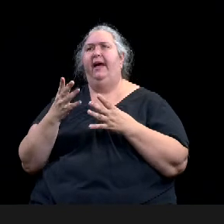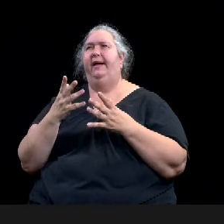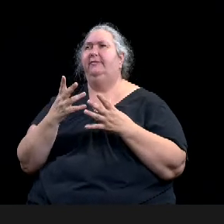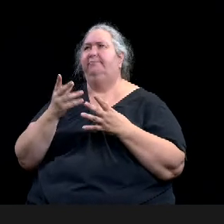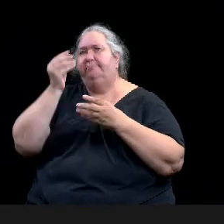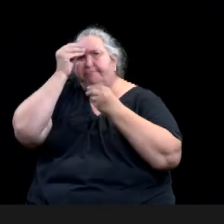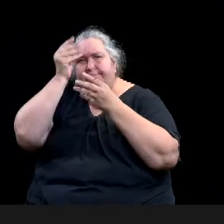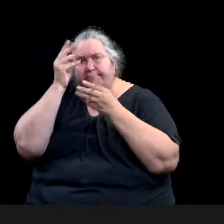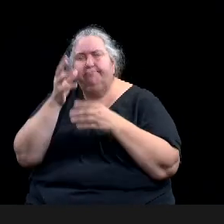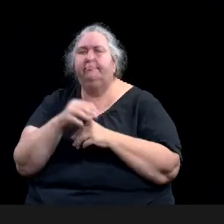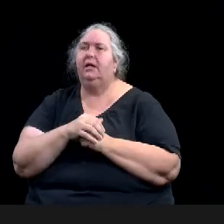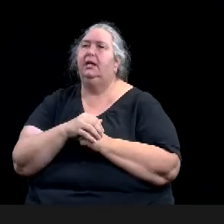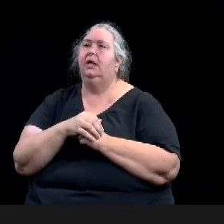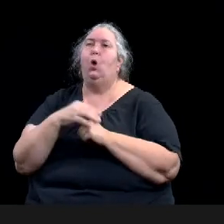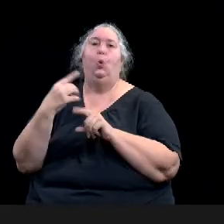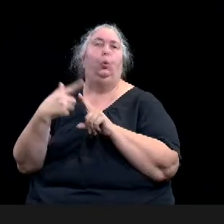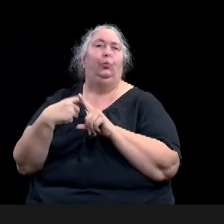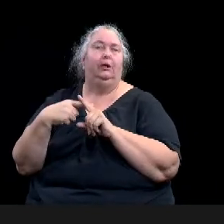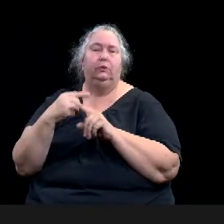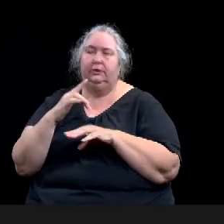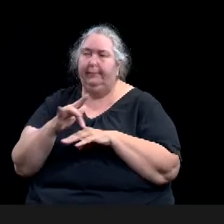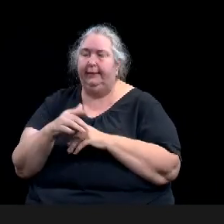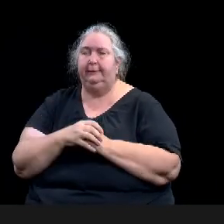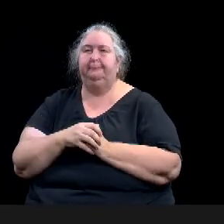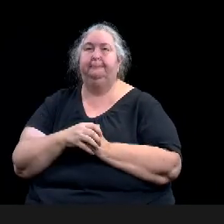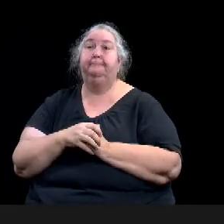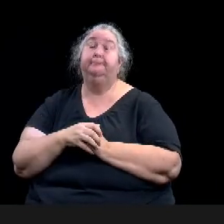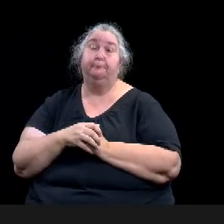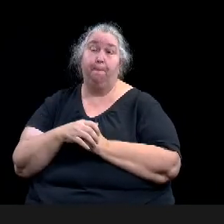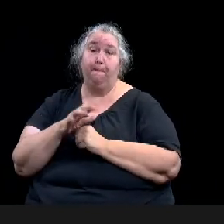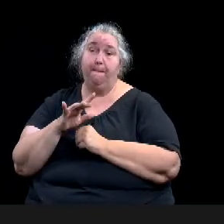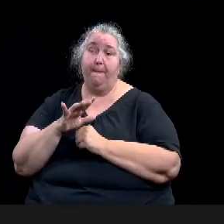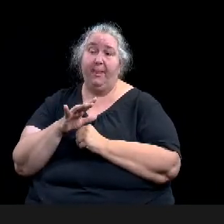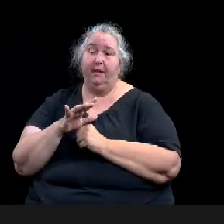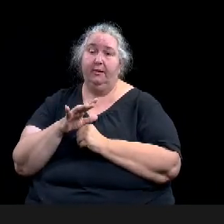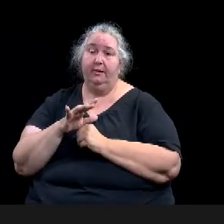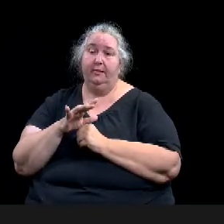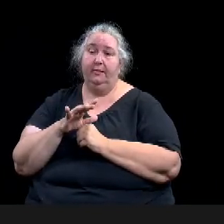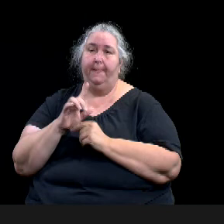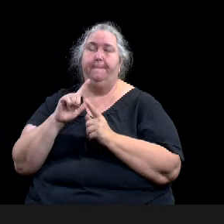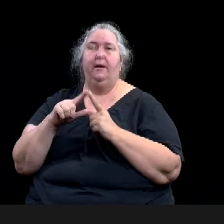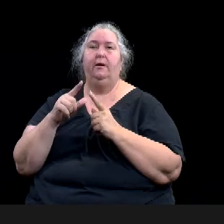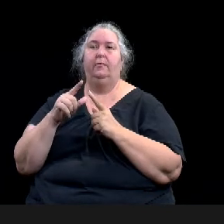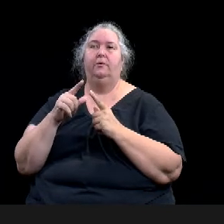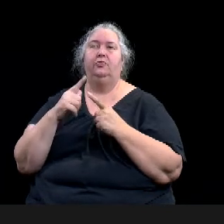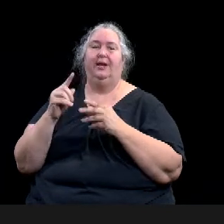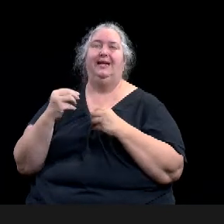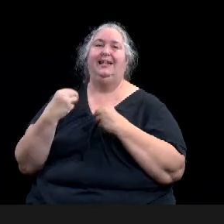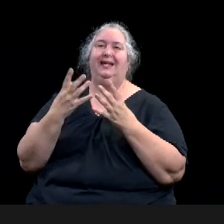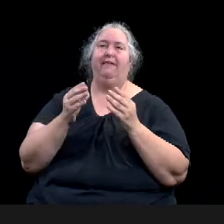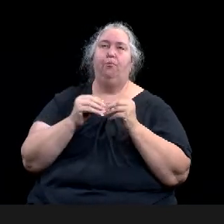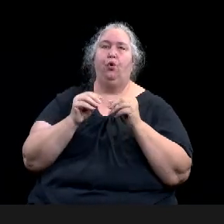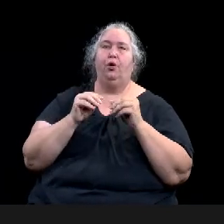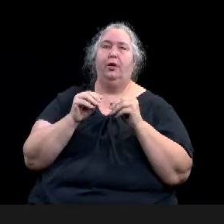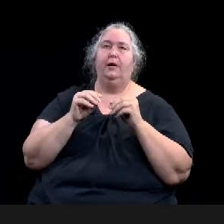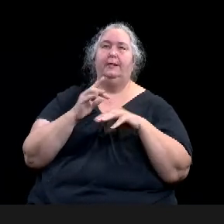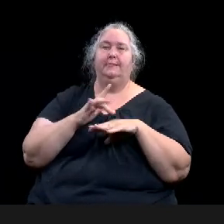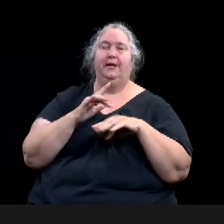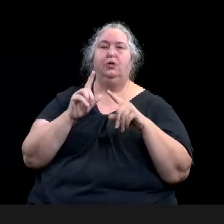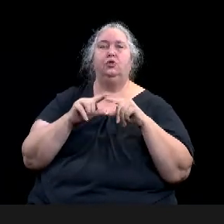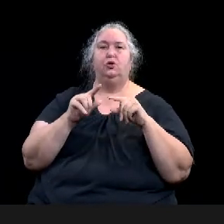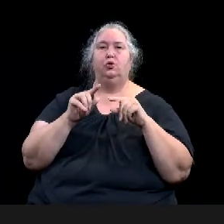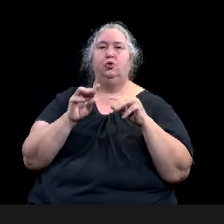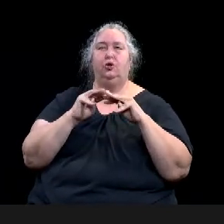and better utilizing the banquet space for gallery space. In this plan, you'll see that we've relocated